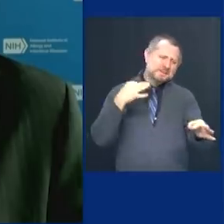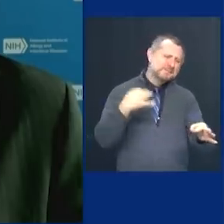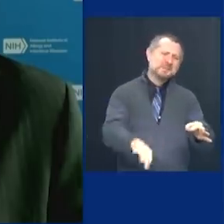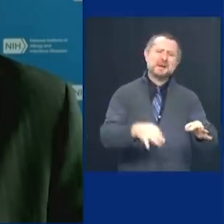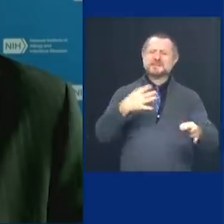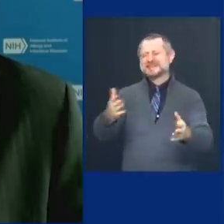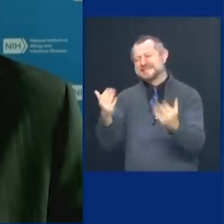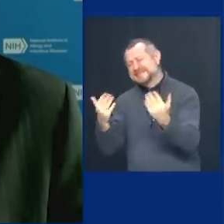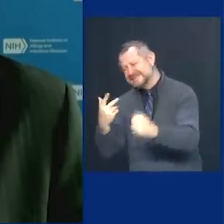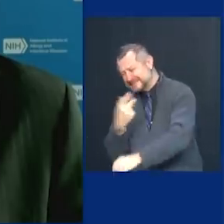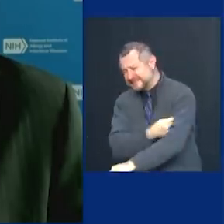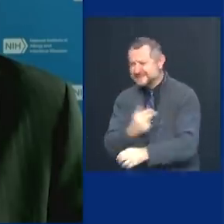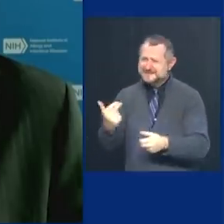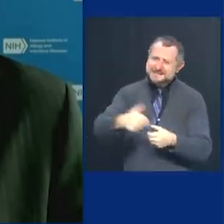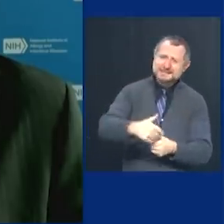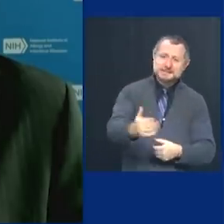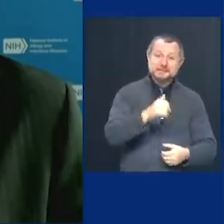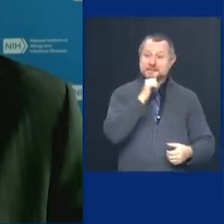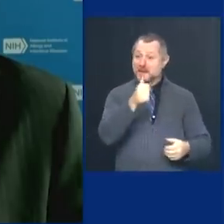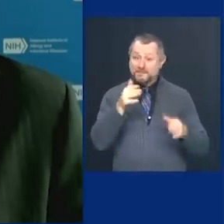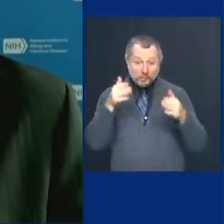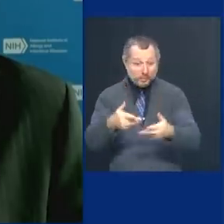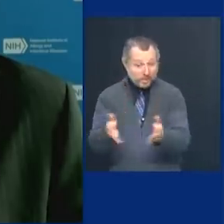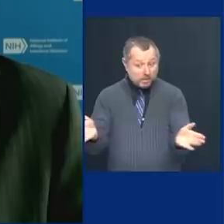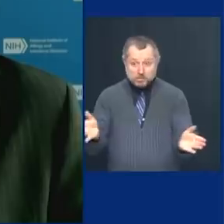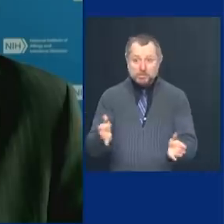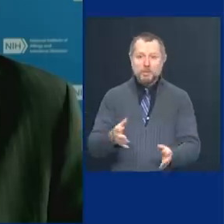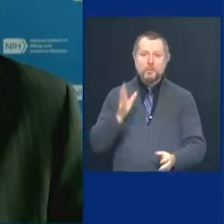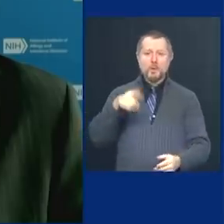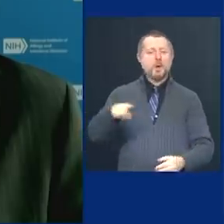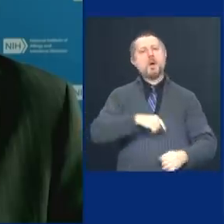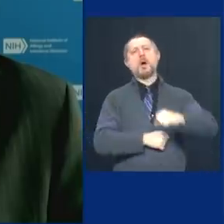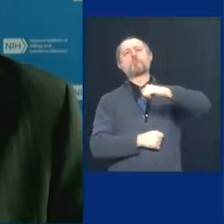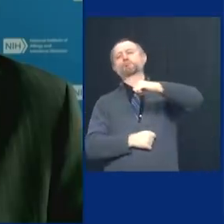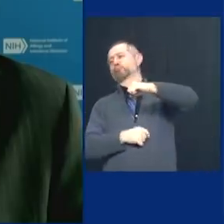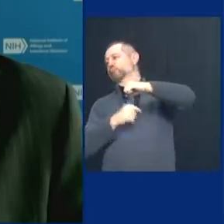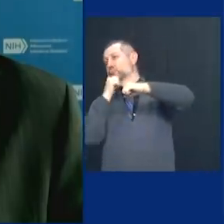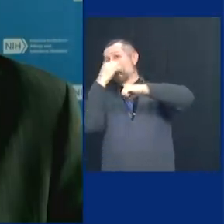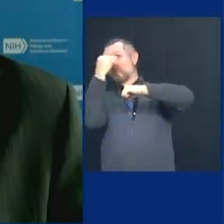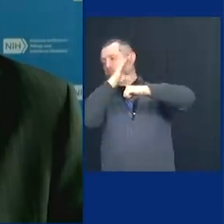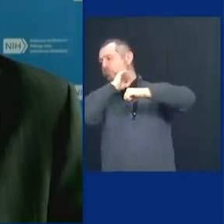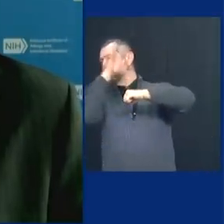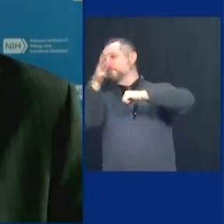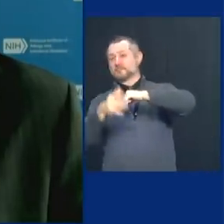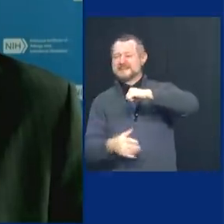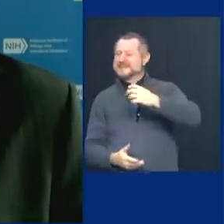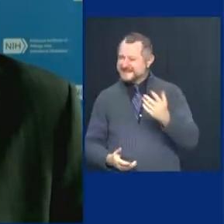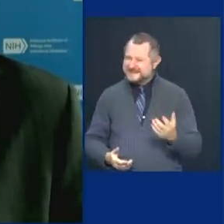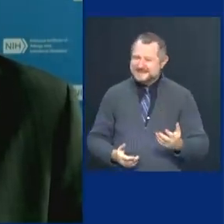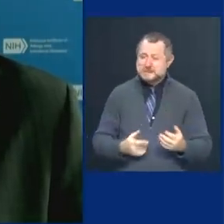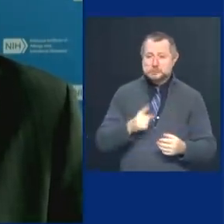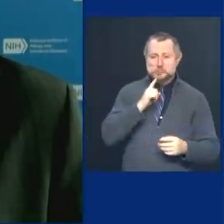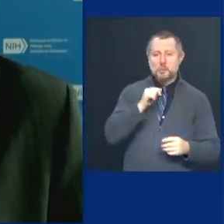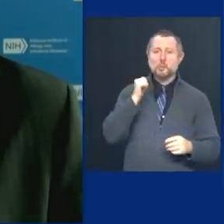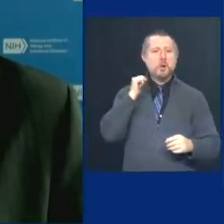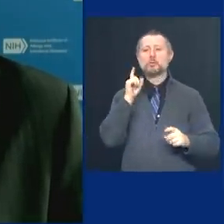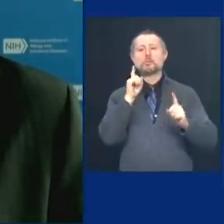I don't think, you know, they're not going to flock to the local Walmart or Kmart or